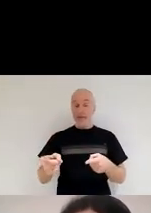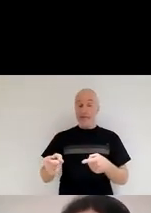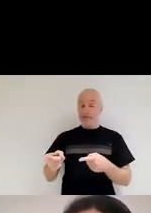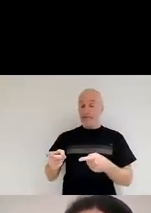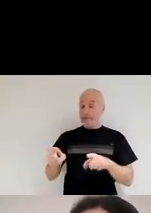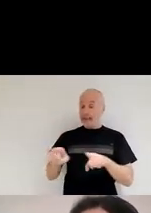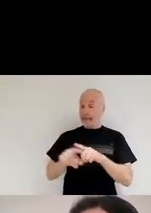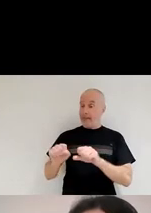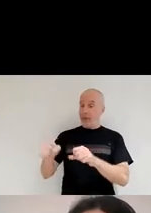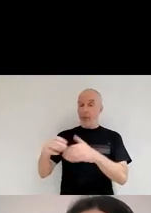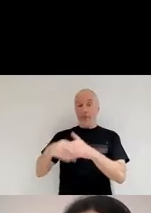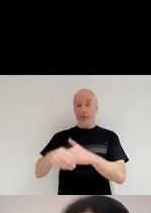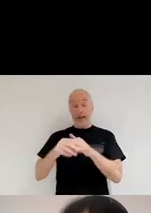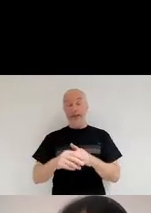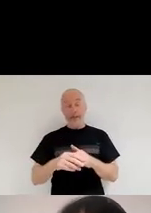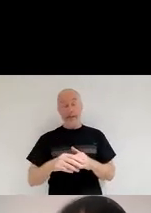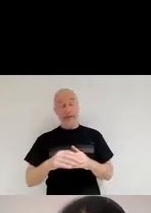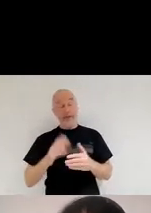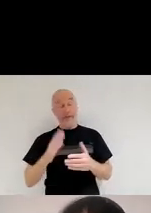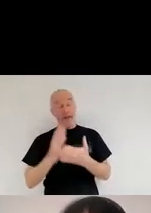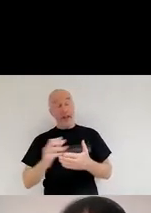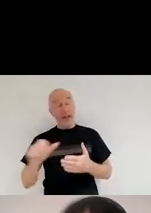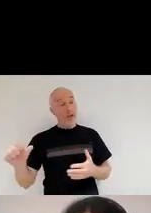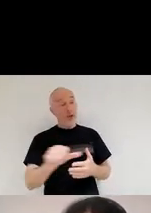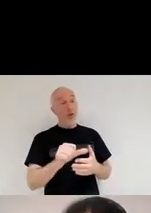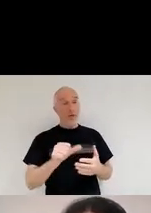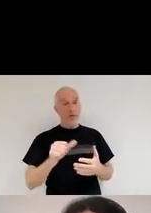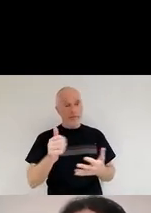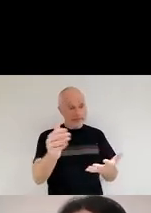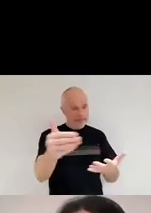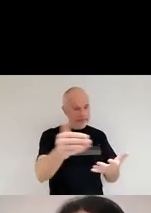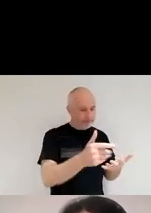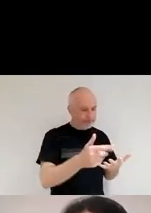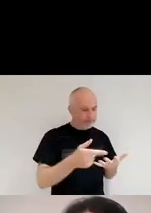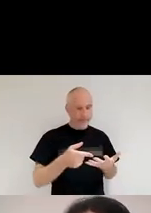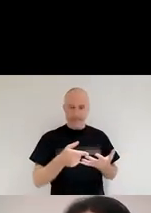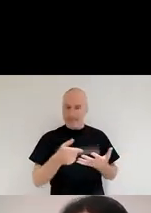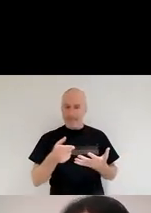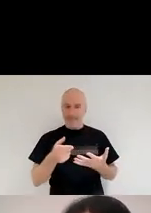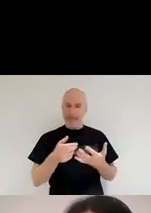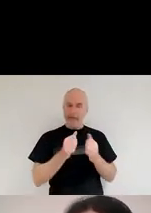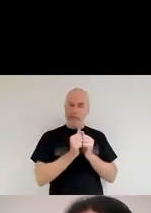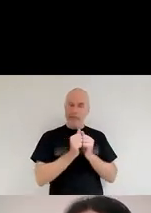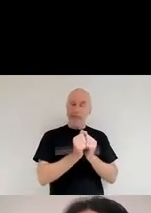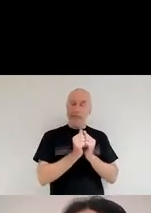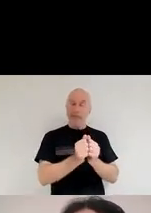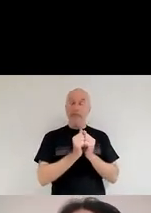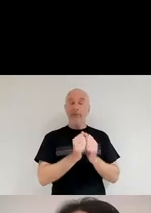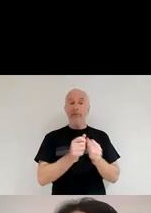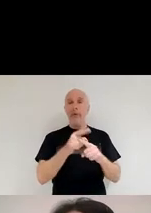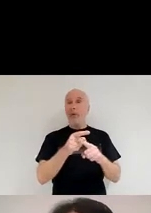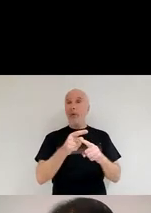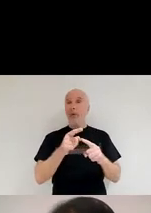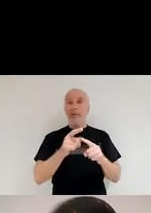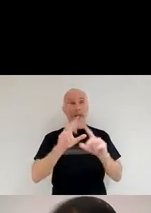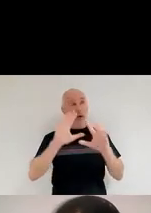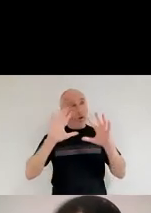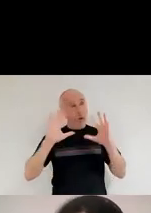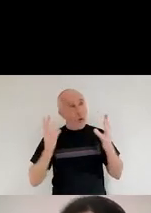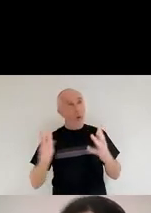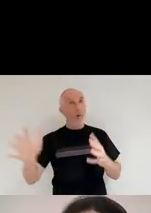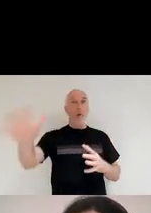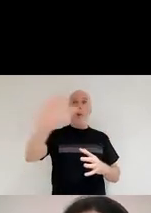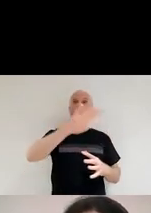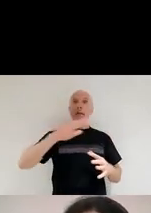treasure. The dust is important for the whole of the universe and for us to be here today.